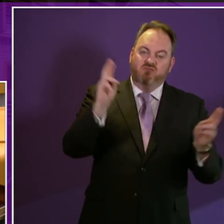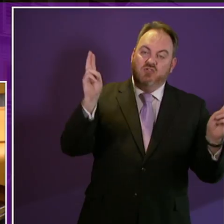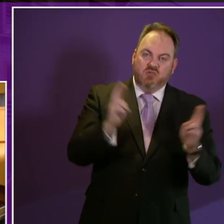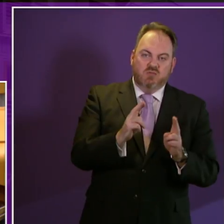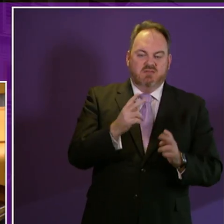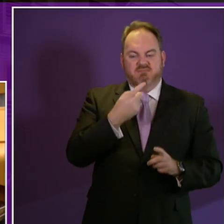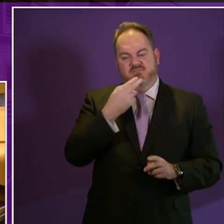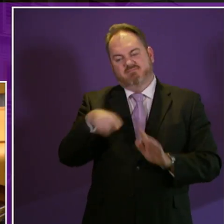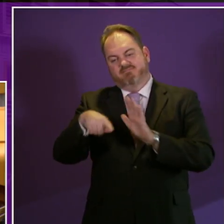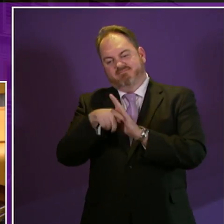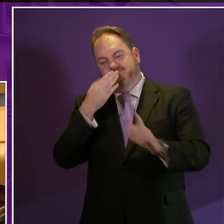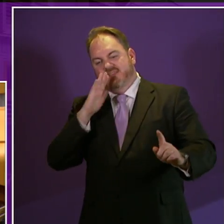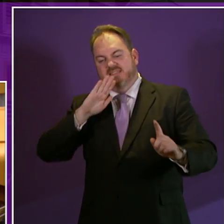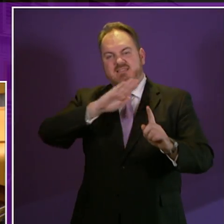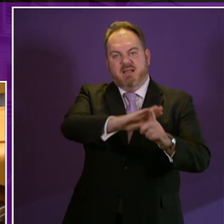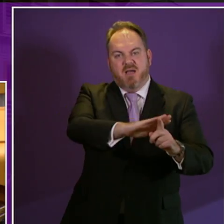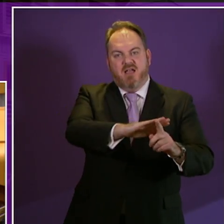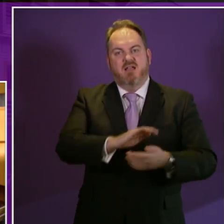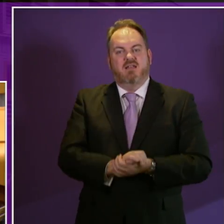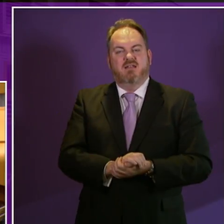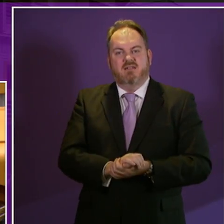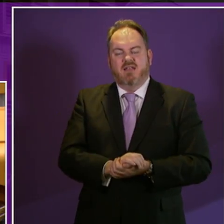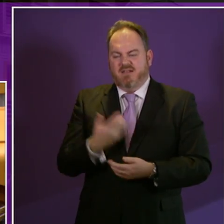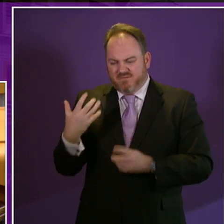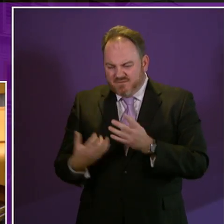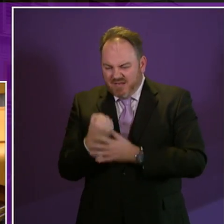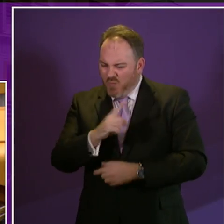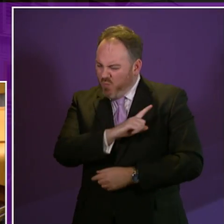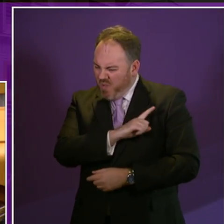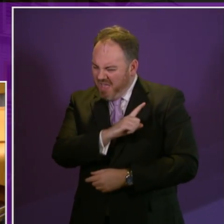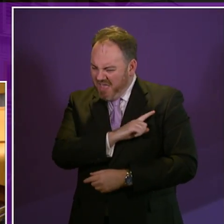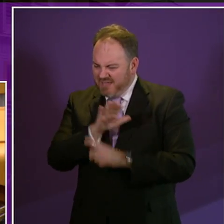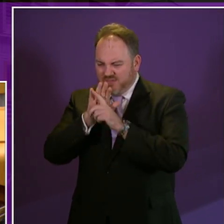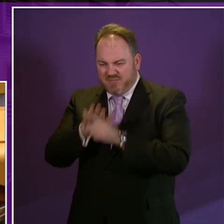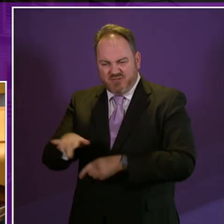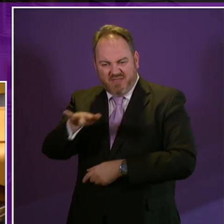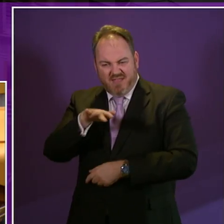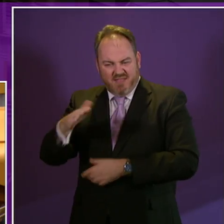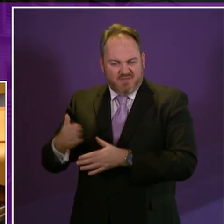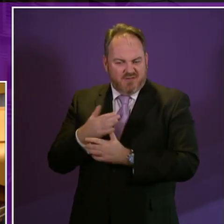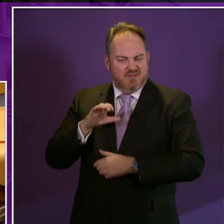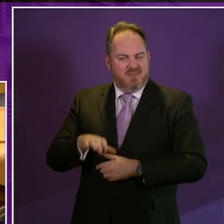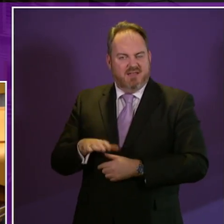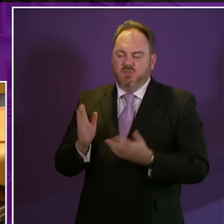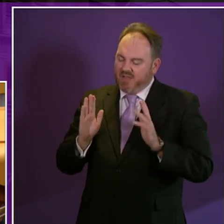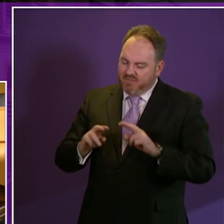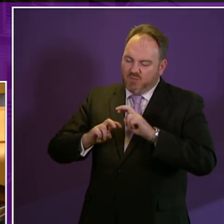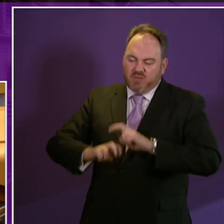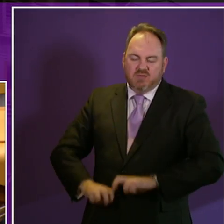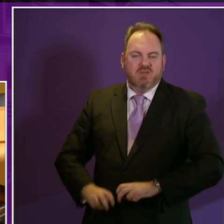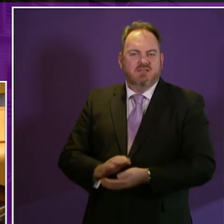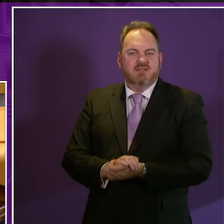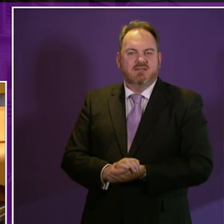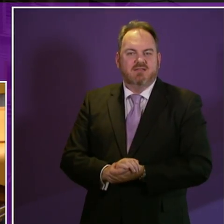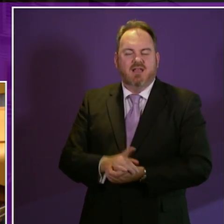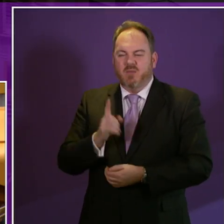at why discrimination is taking place. But can I suggest also, Deputy President and Officer, that we have to look at